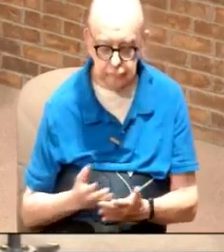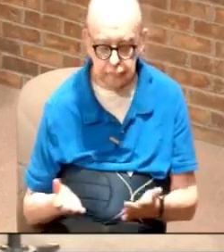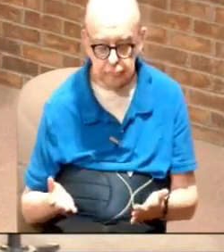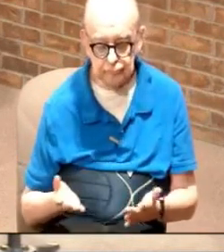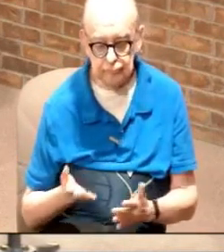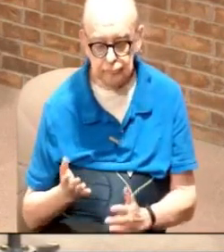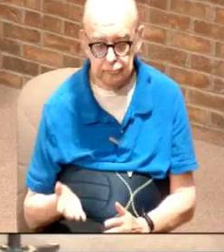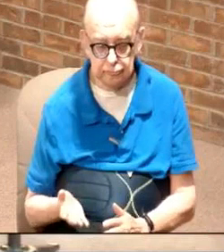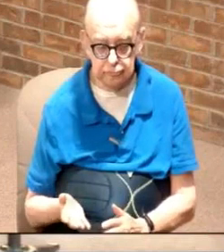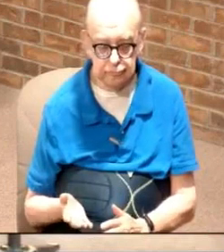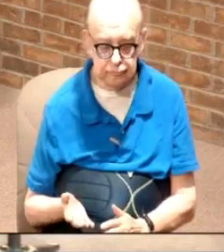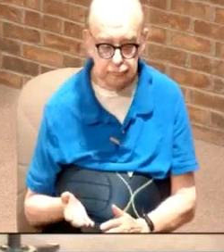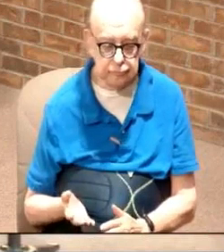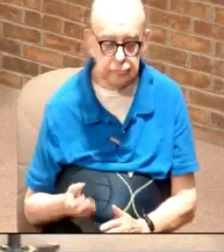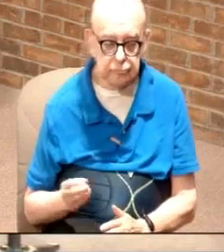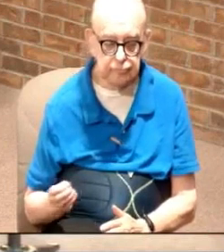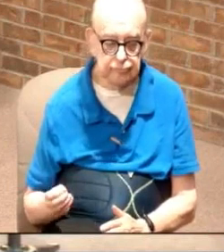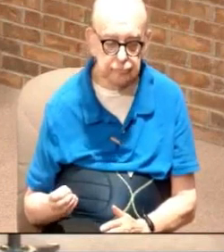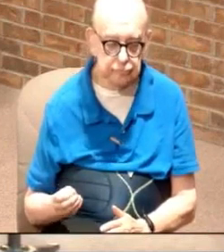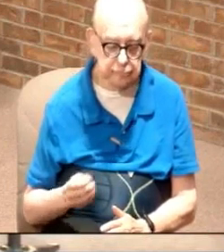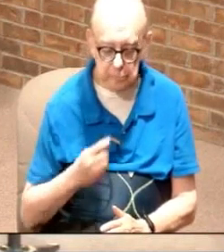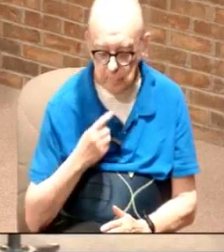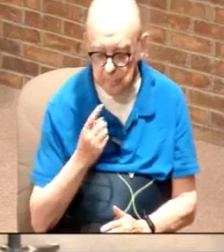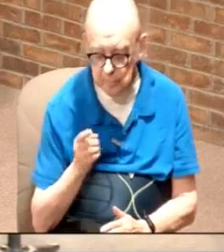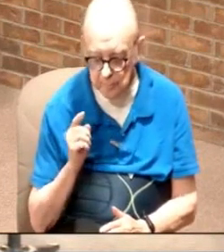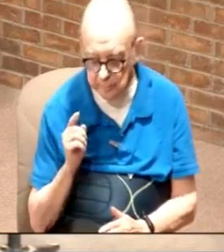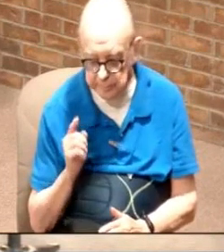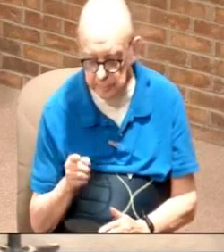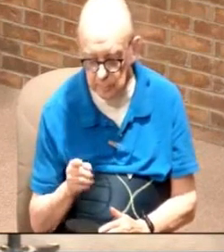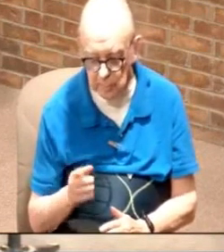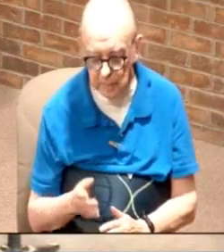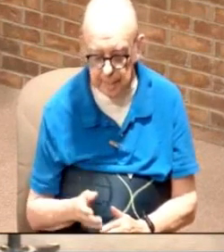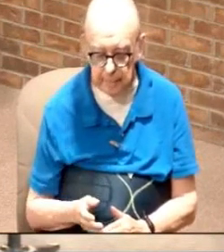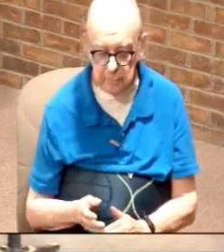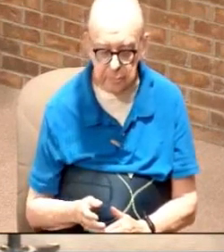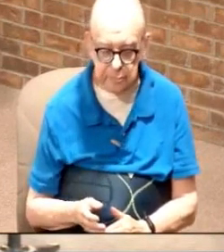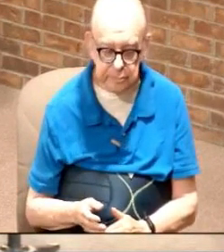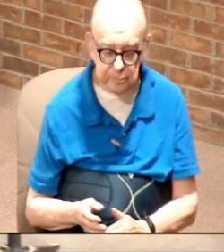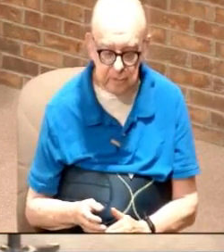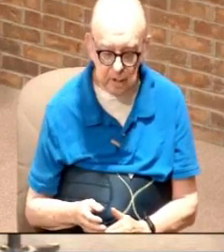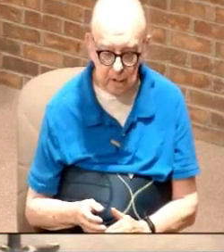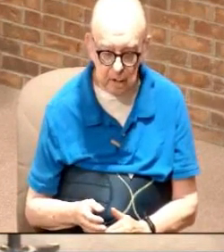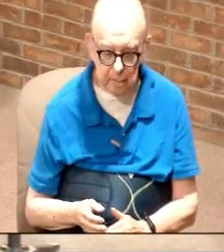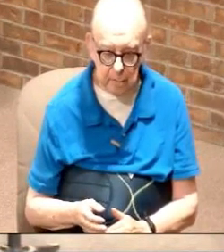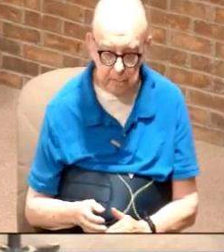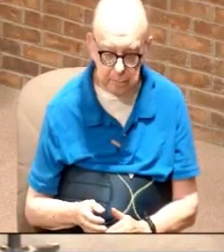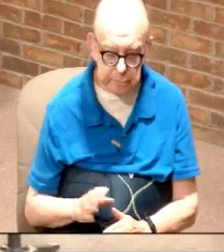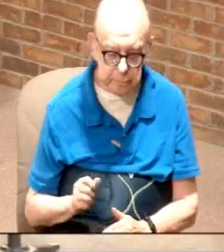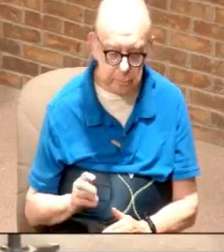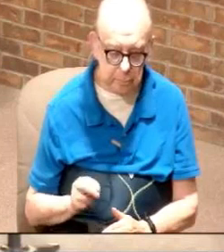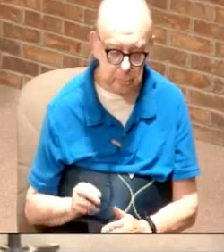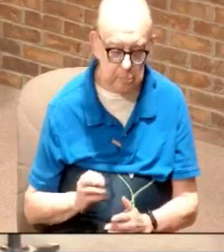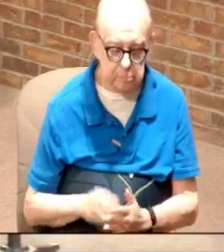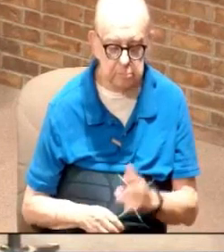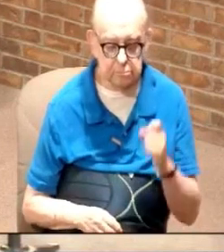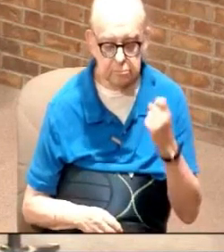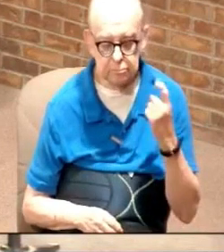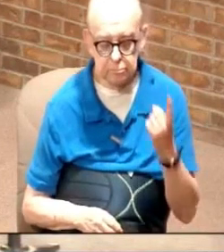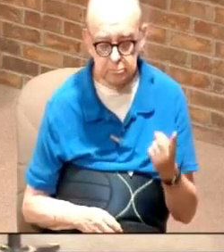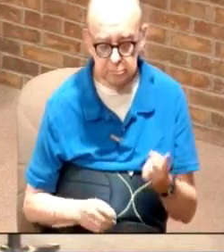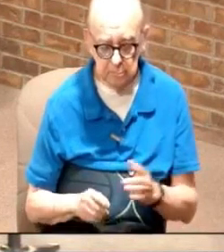that are there and and so I say this to you in John chapter 11